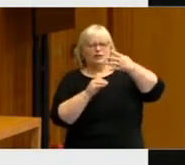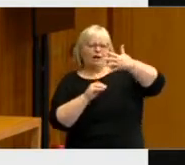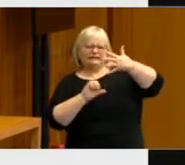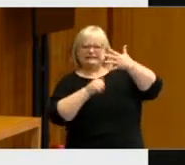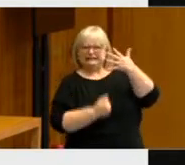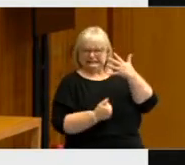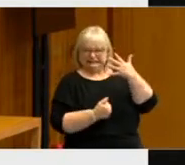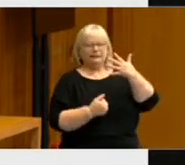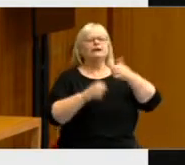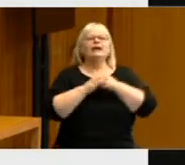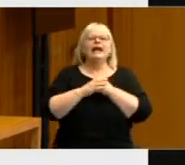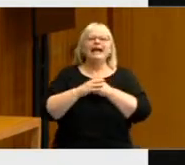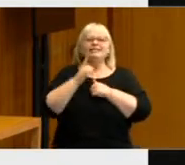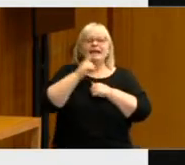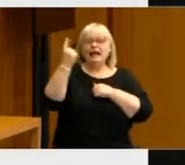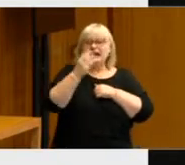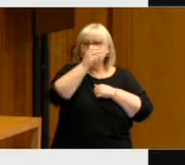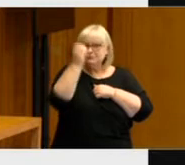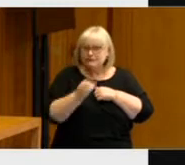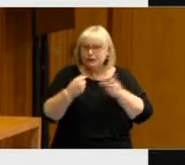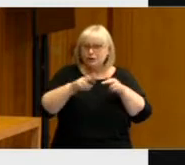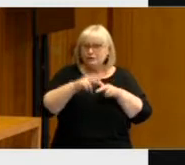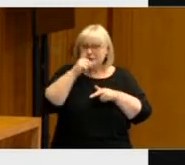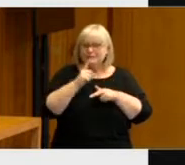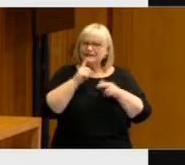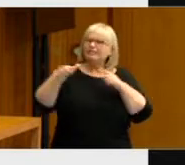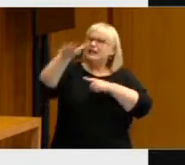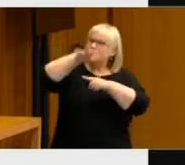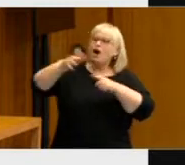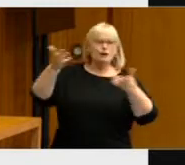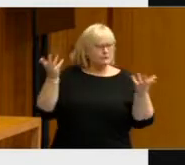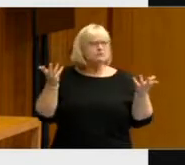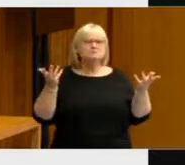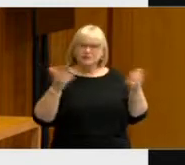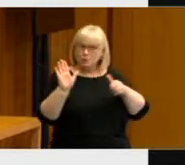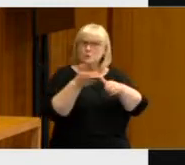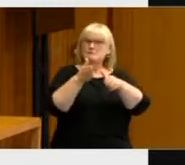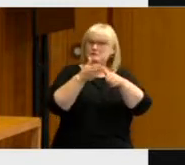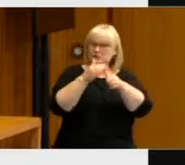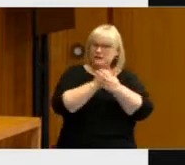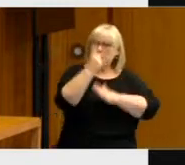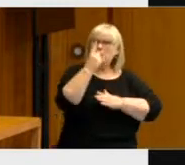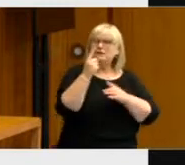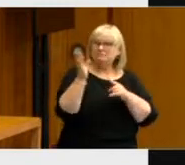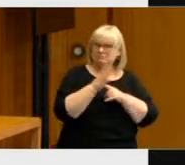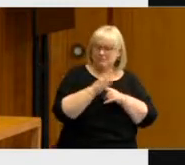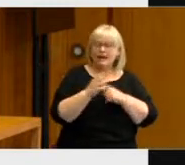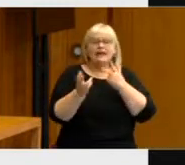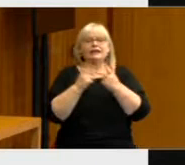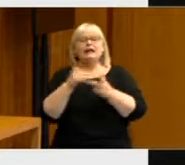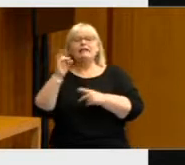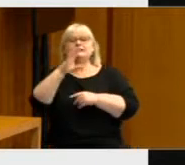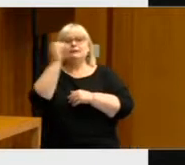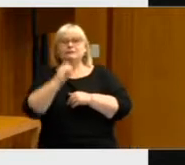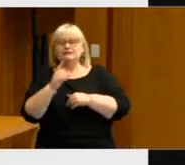You'll also note that 11 percent of people mentioned the environment as their first most important issue and another 10 percent